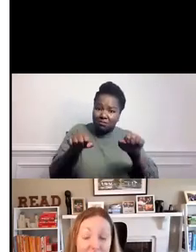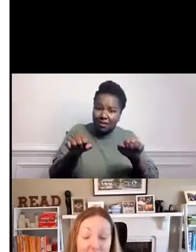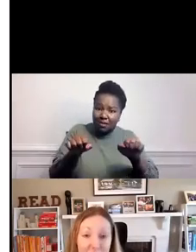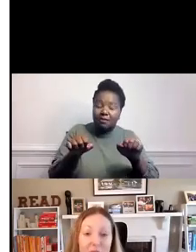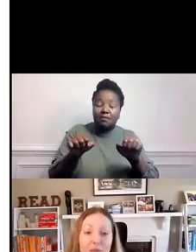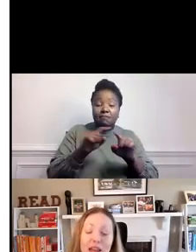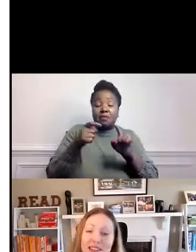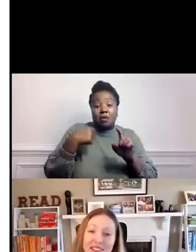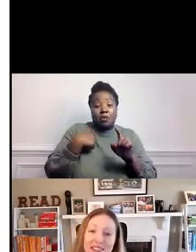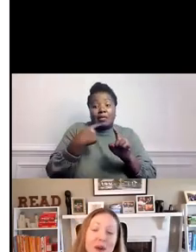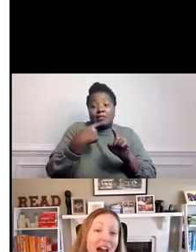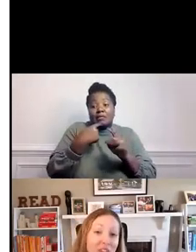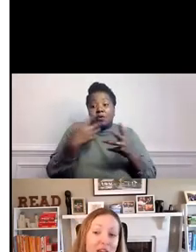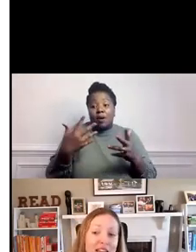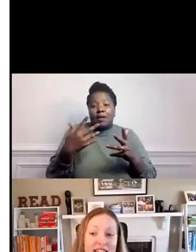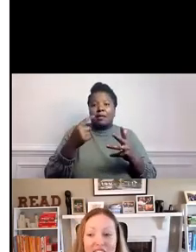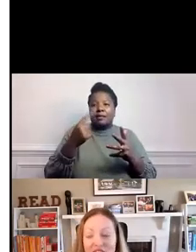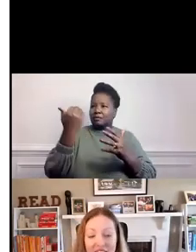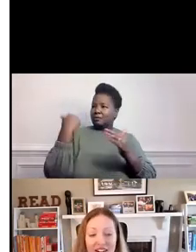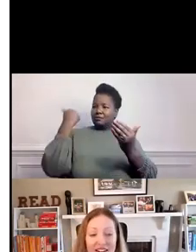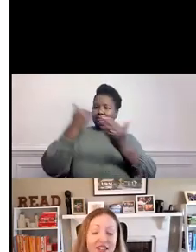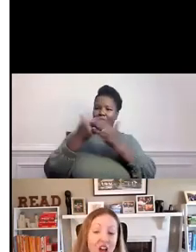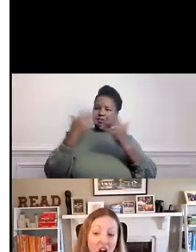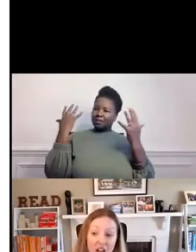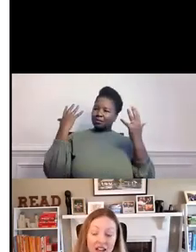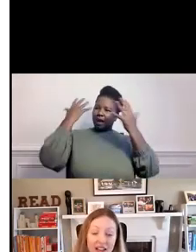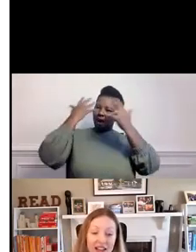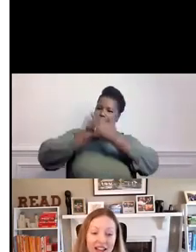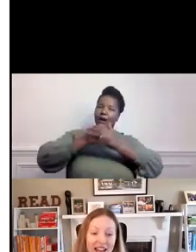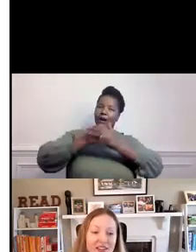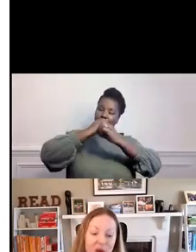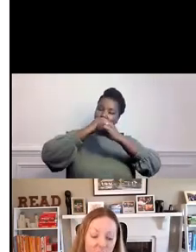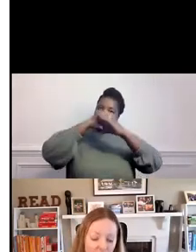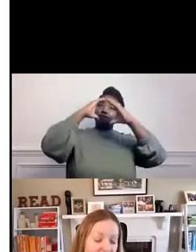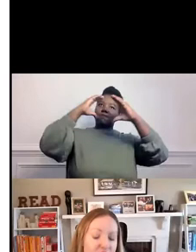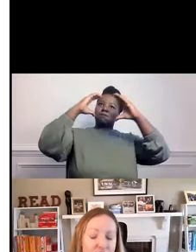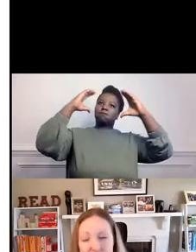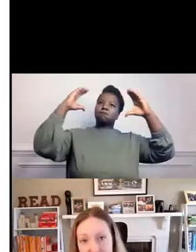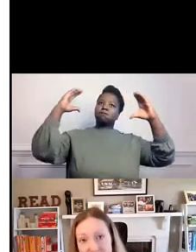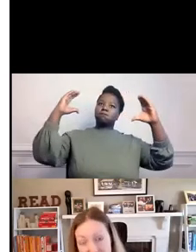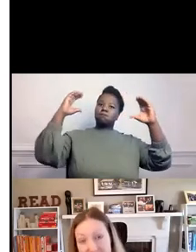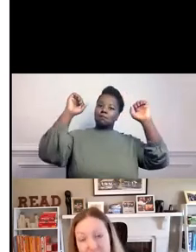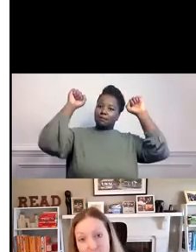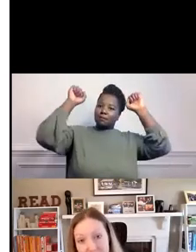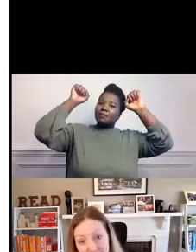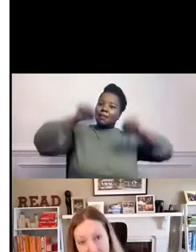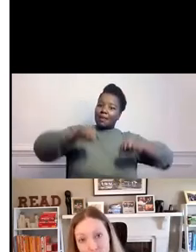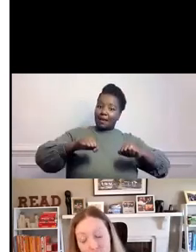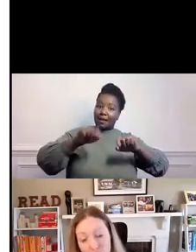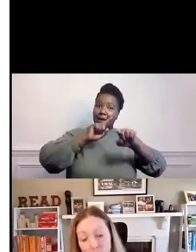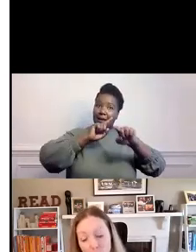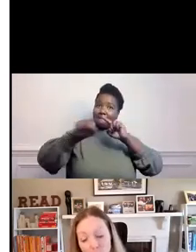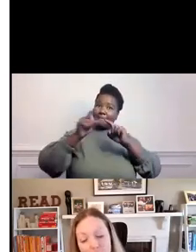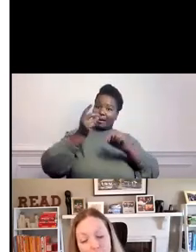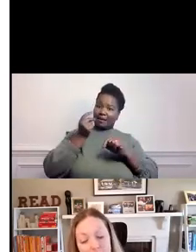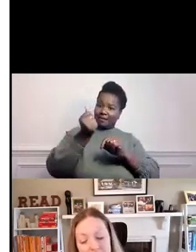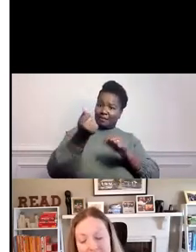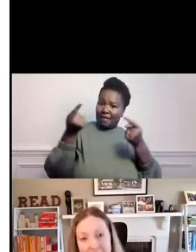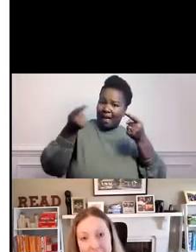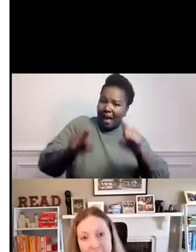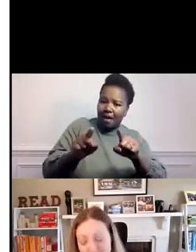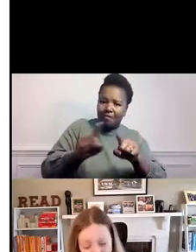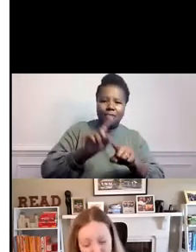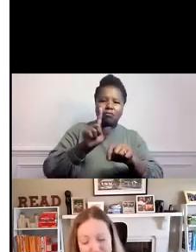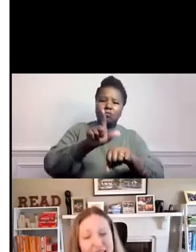the end of the tunnel, but the pathway to get there is long, and we can certainly see this playing out. We've